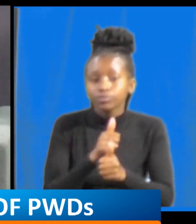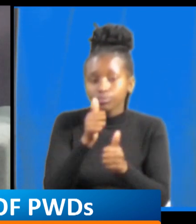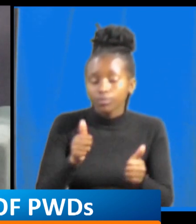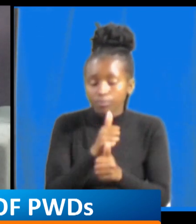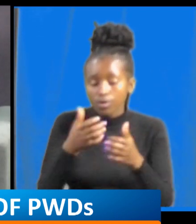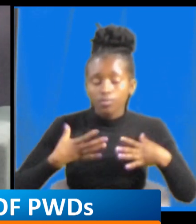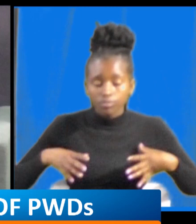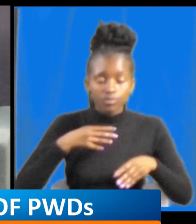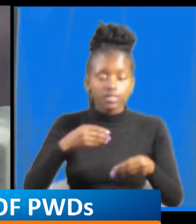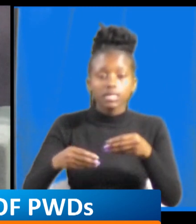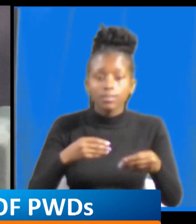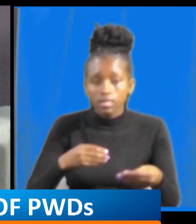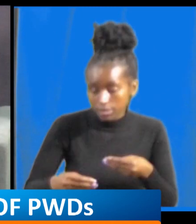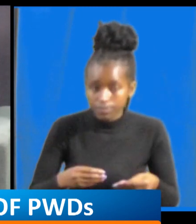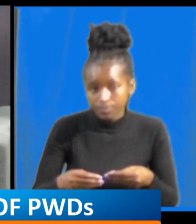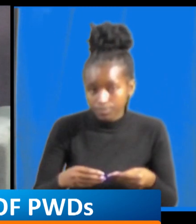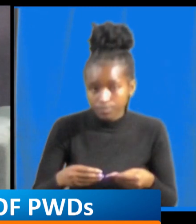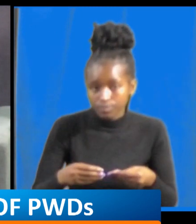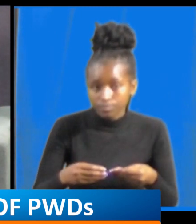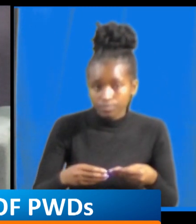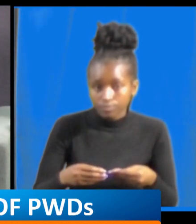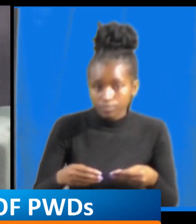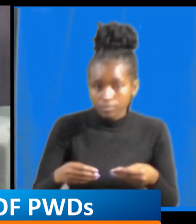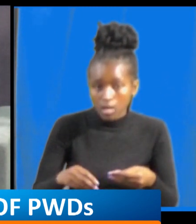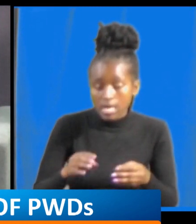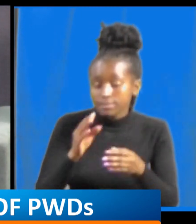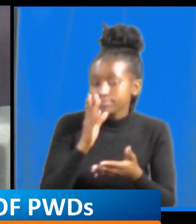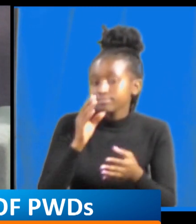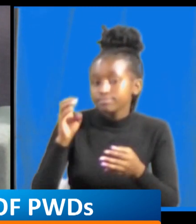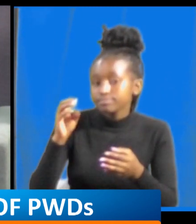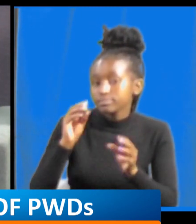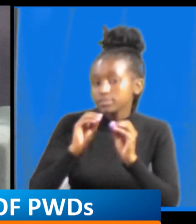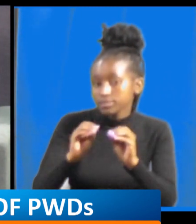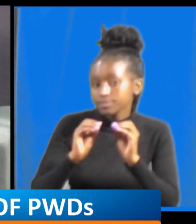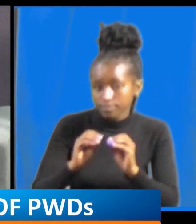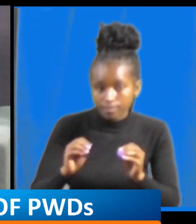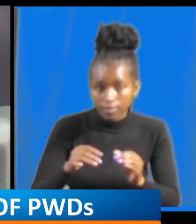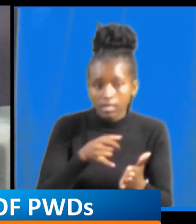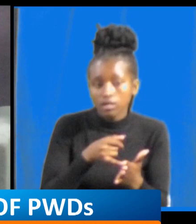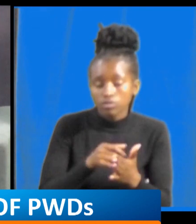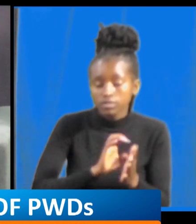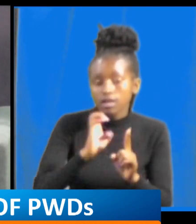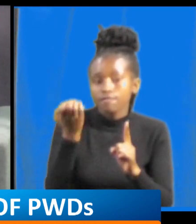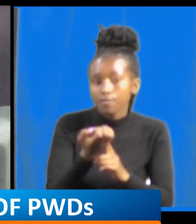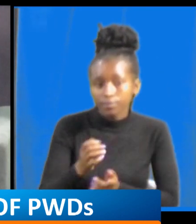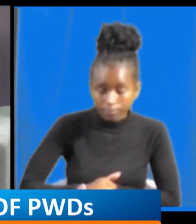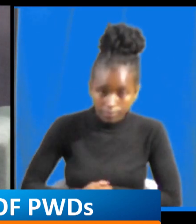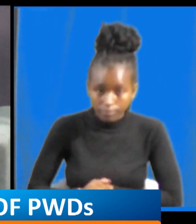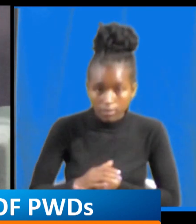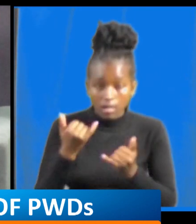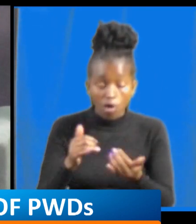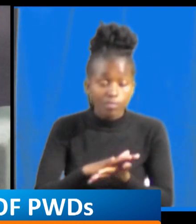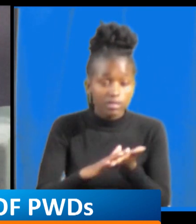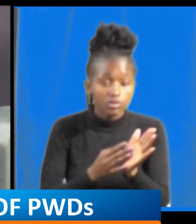to get empowered to get learn in an inclusive environment basically to